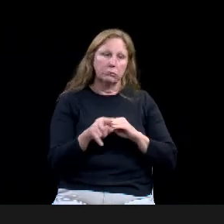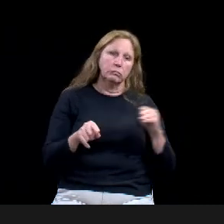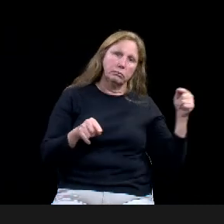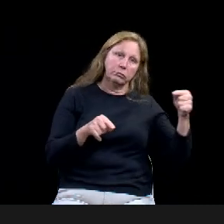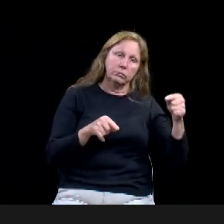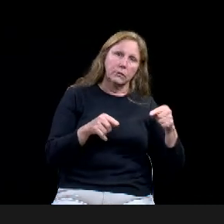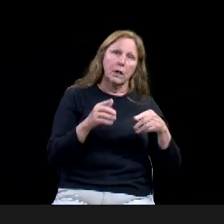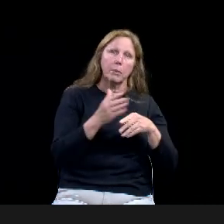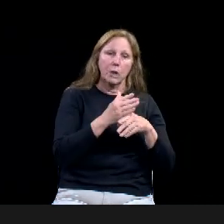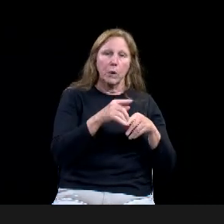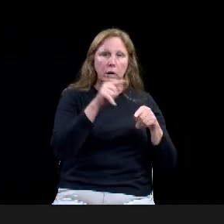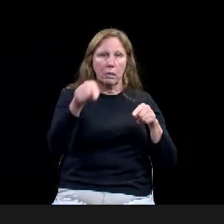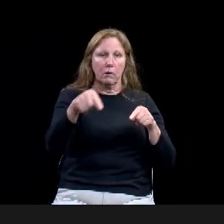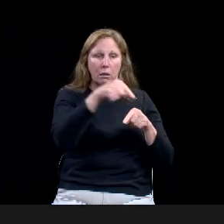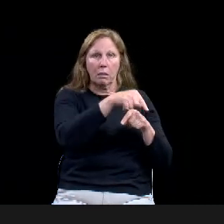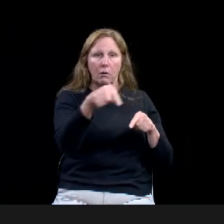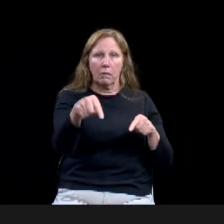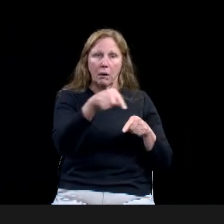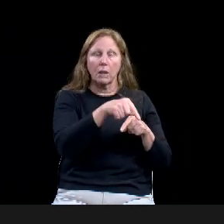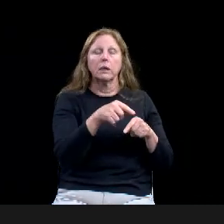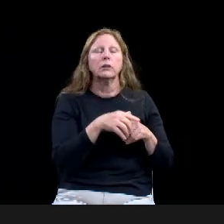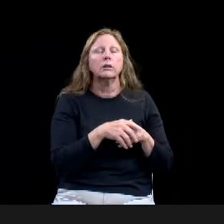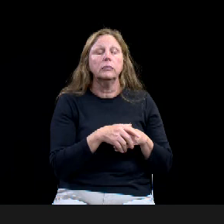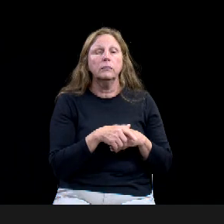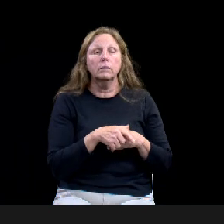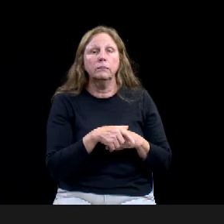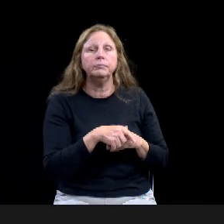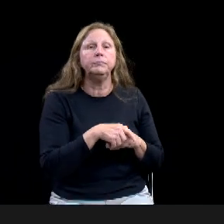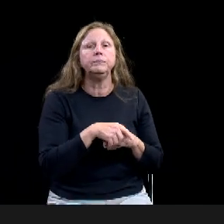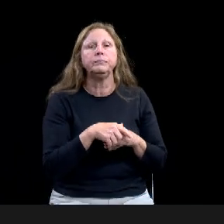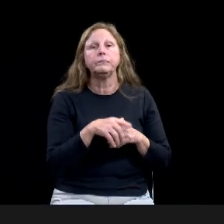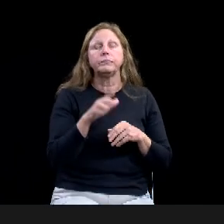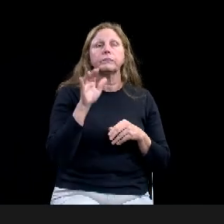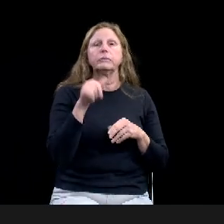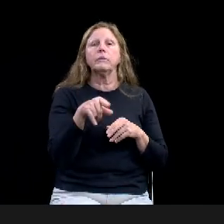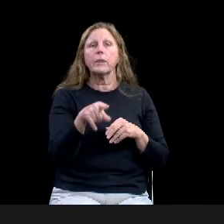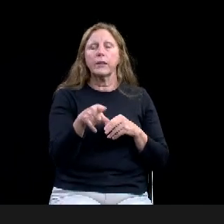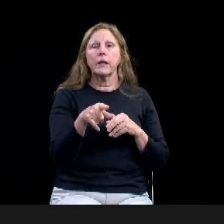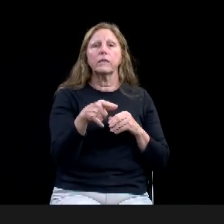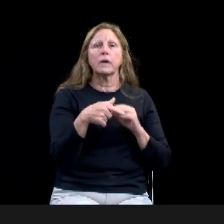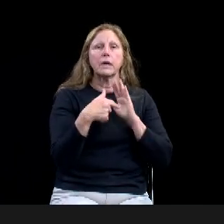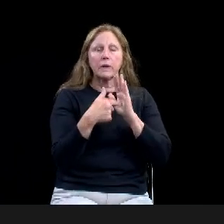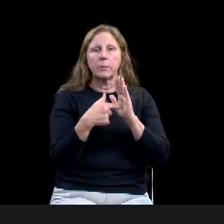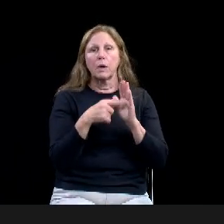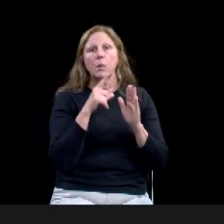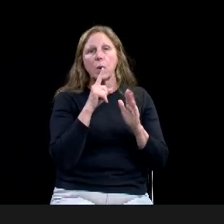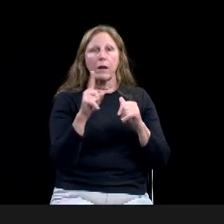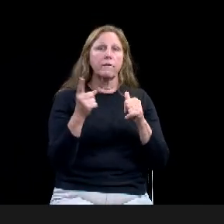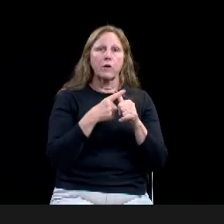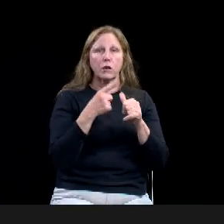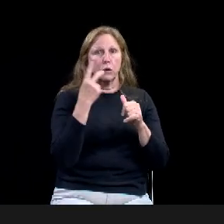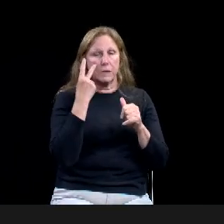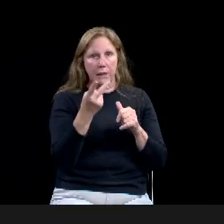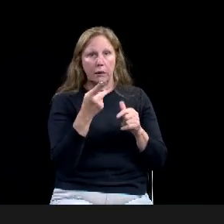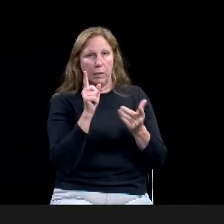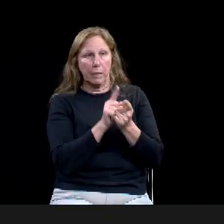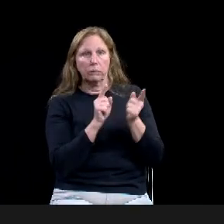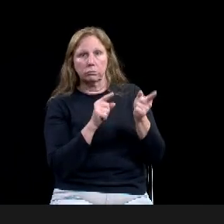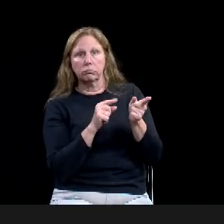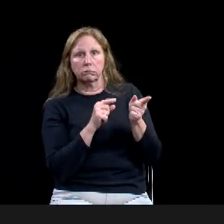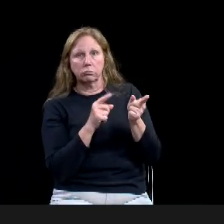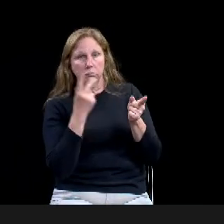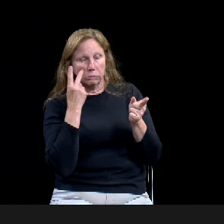the first exhibit you encounter. It's, it's what we call meet a Texas Ranger and it's a completely different